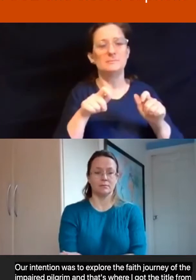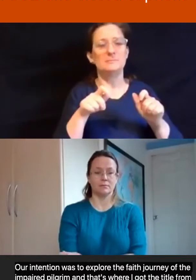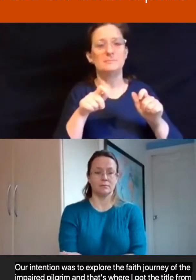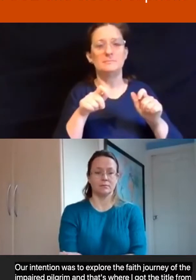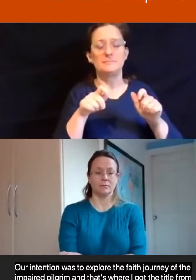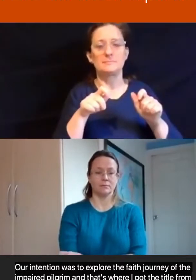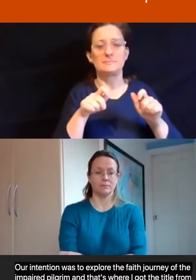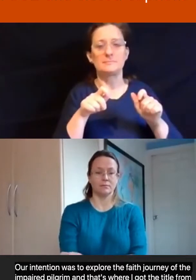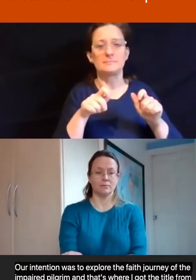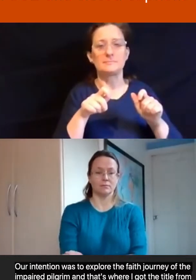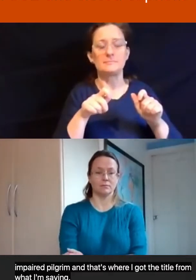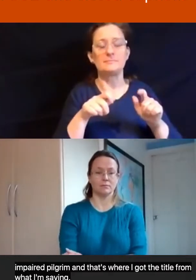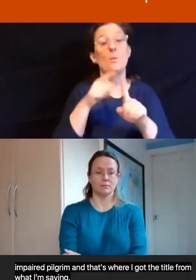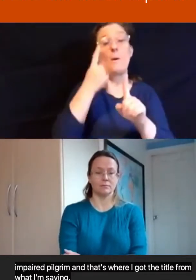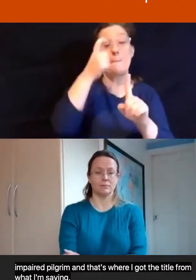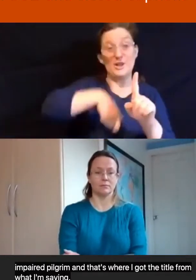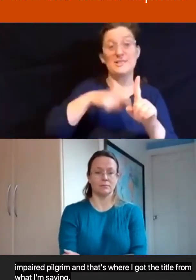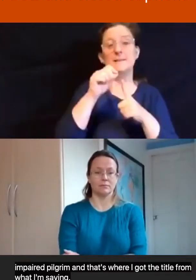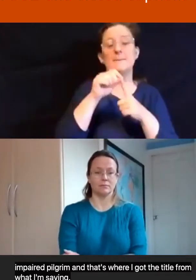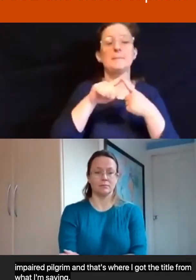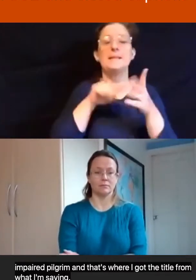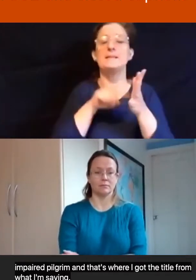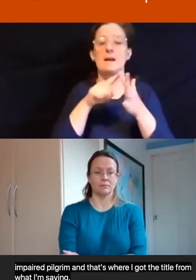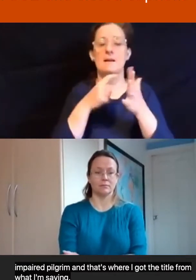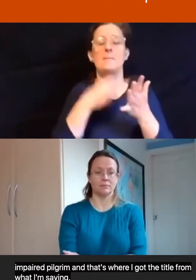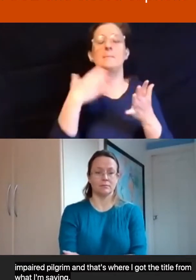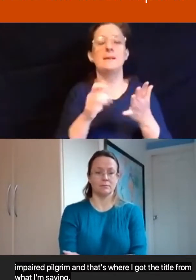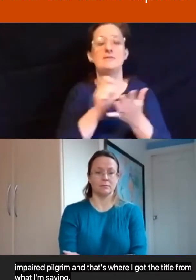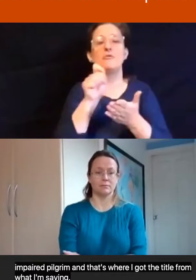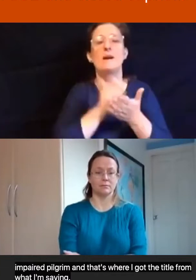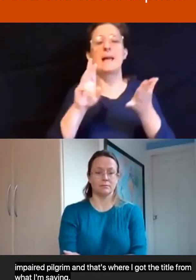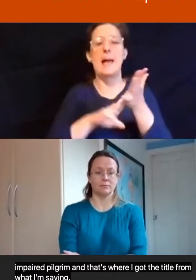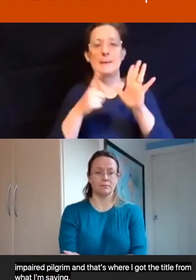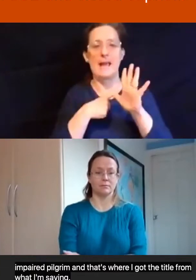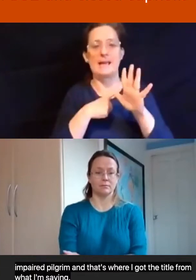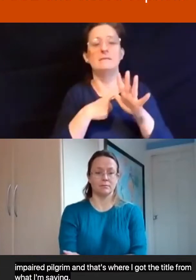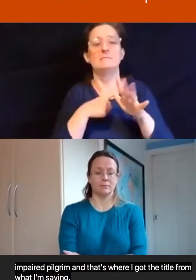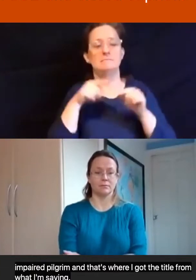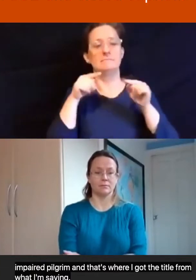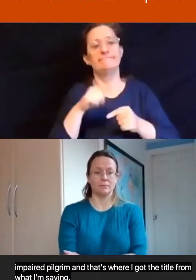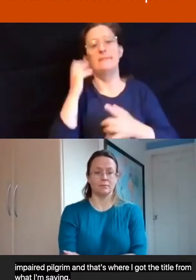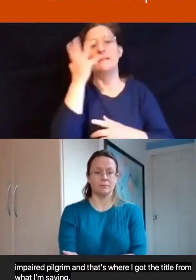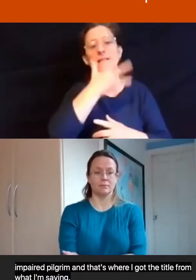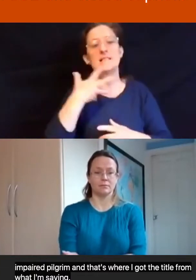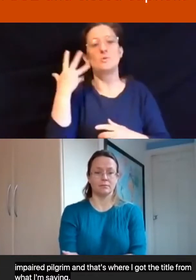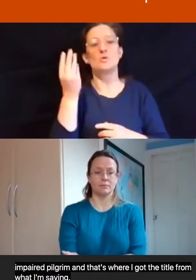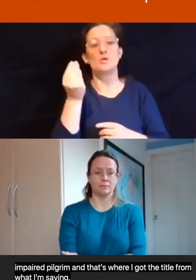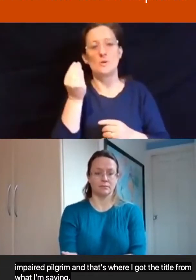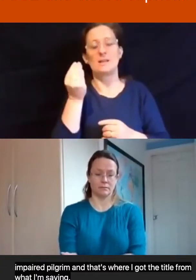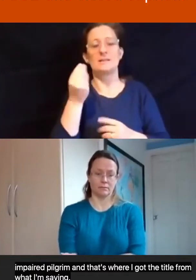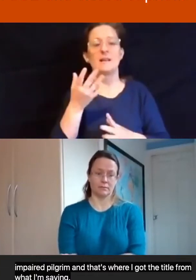One of them, Peter, had written his MA thesis on the spirituality that emerges from